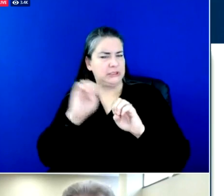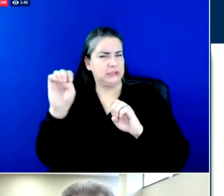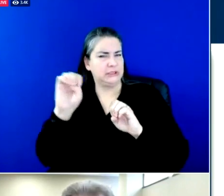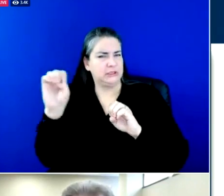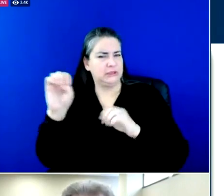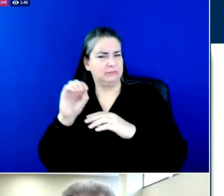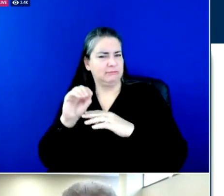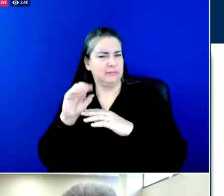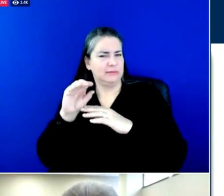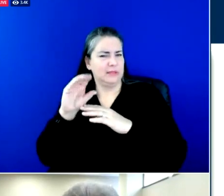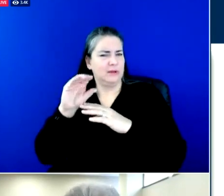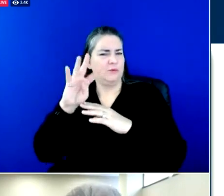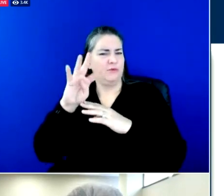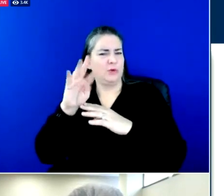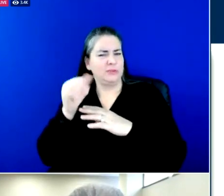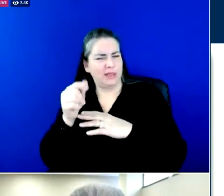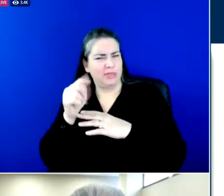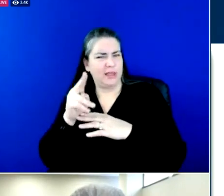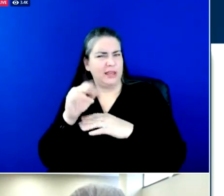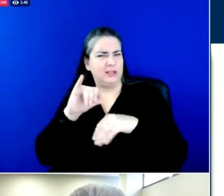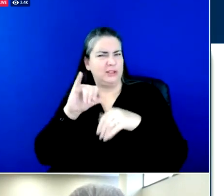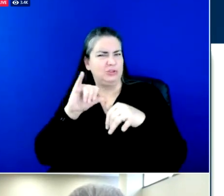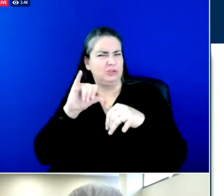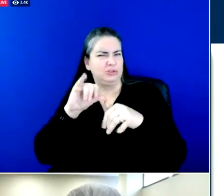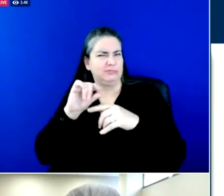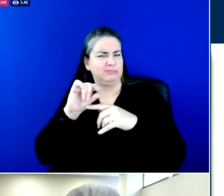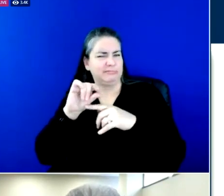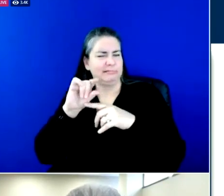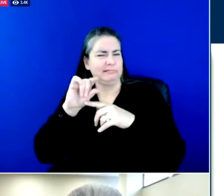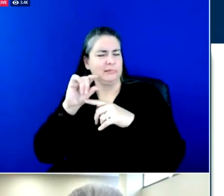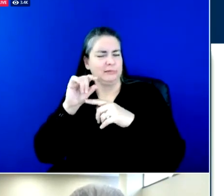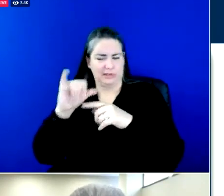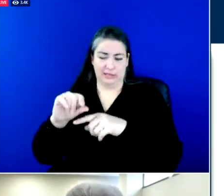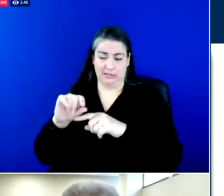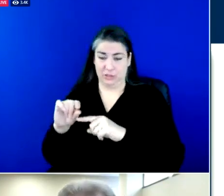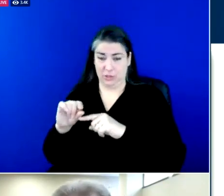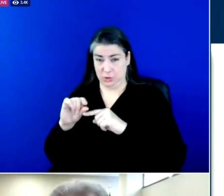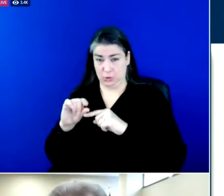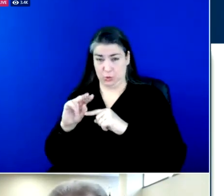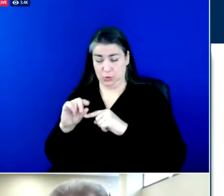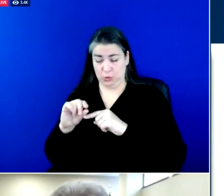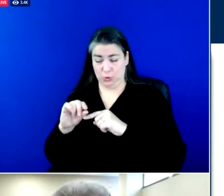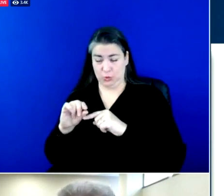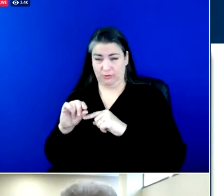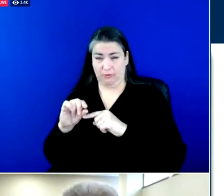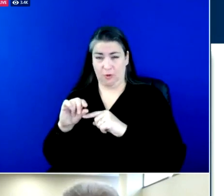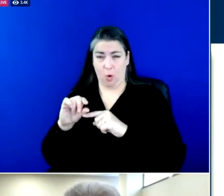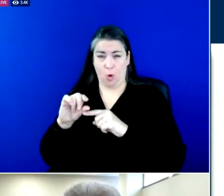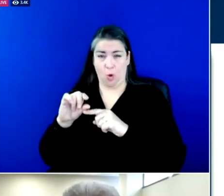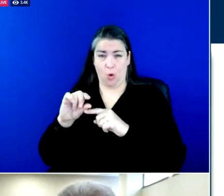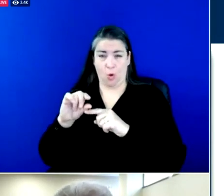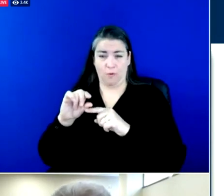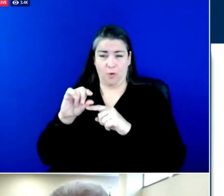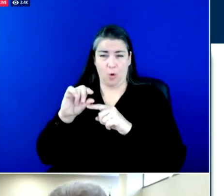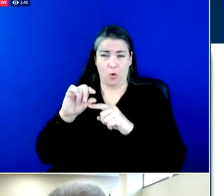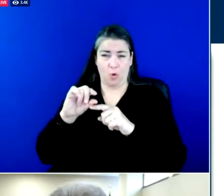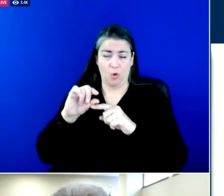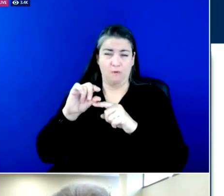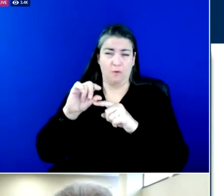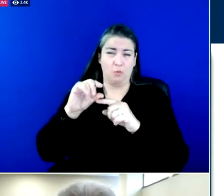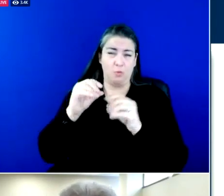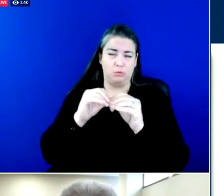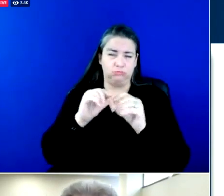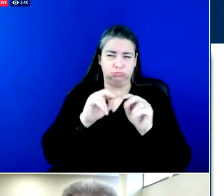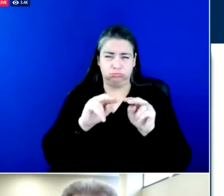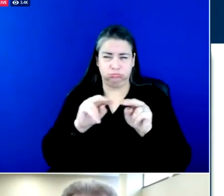We could expect that additional accumulation down in the lower areas and that is actually occurring now. It